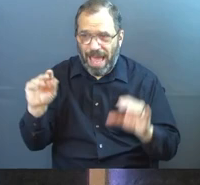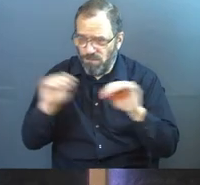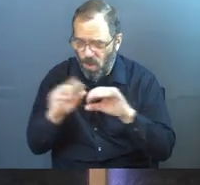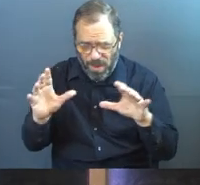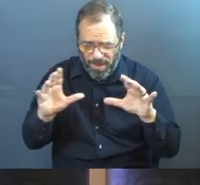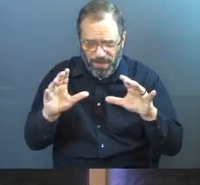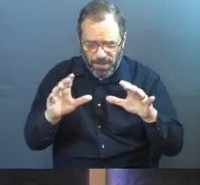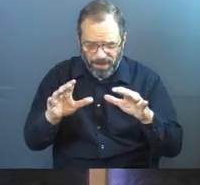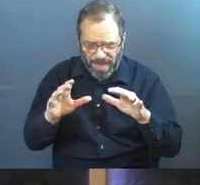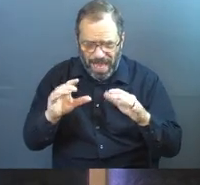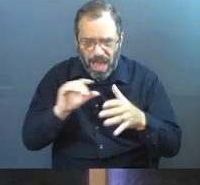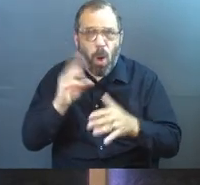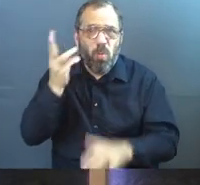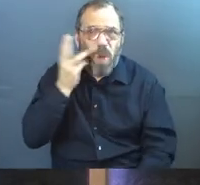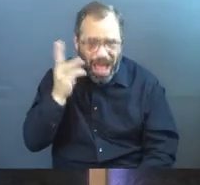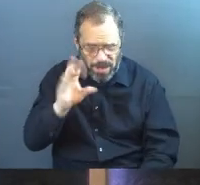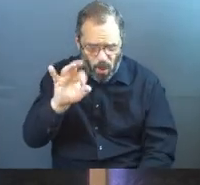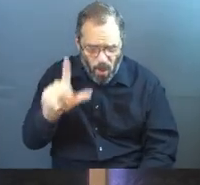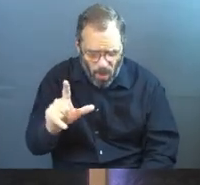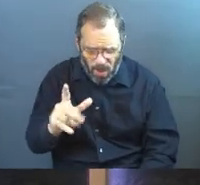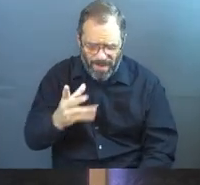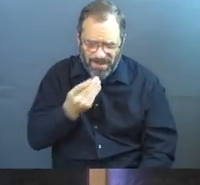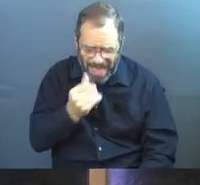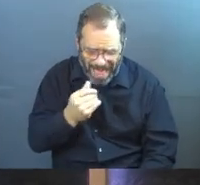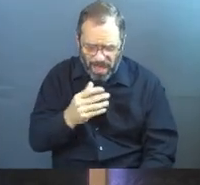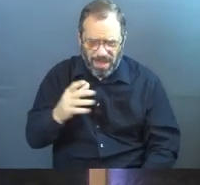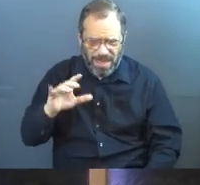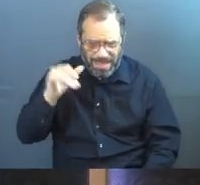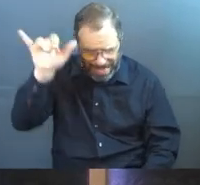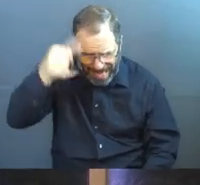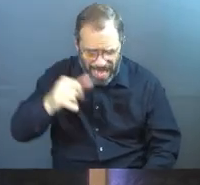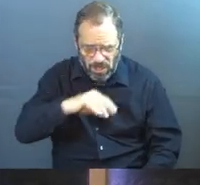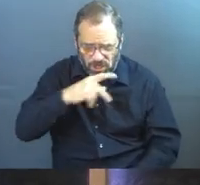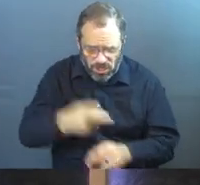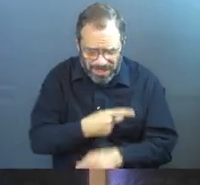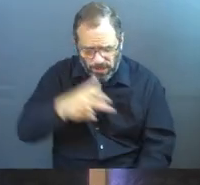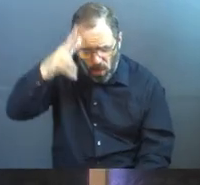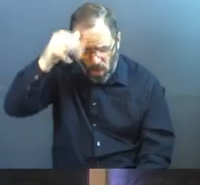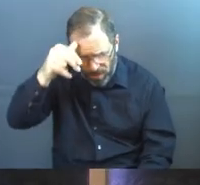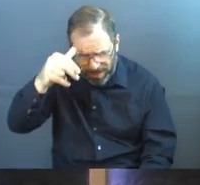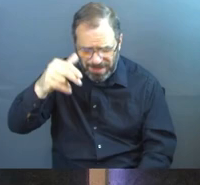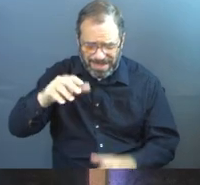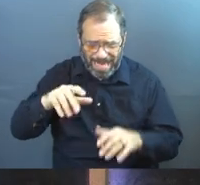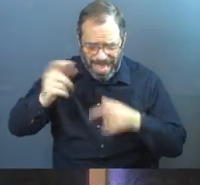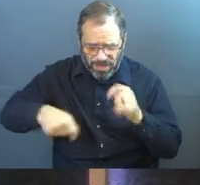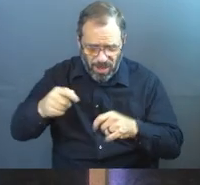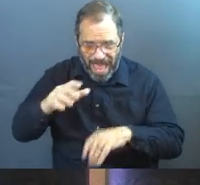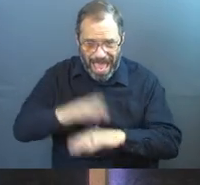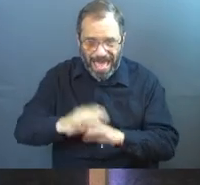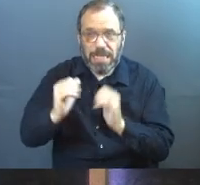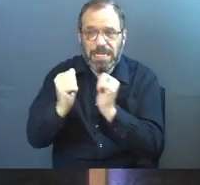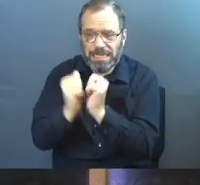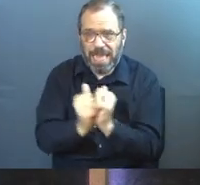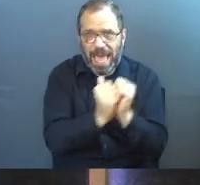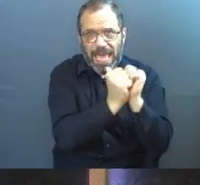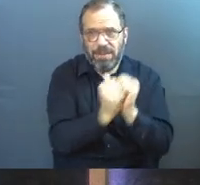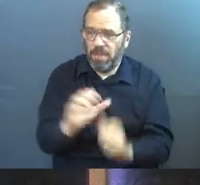more. I jump ahead to wine, oil, fine flour, wheat, cattle and sheep, horses and chariots, and slaves.